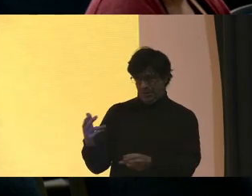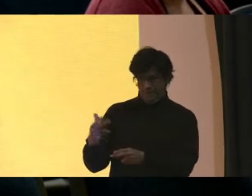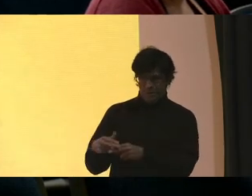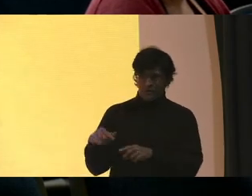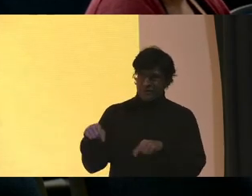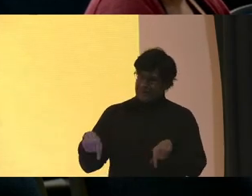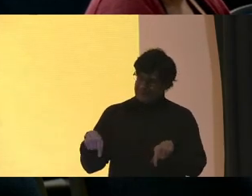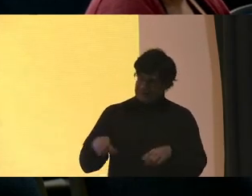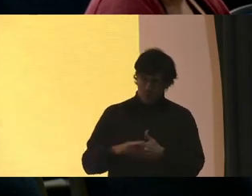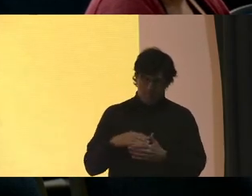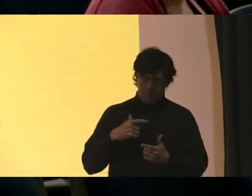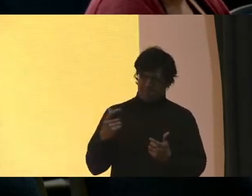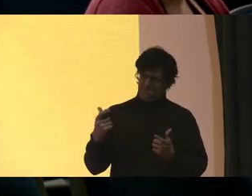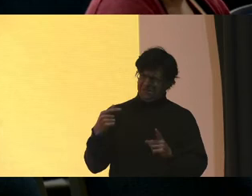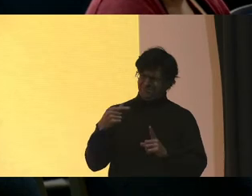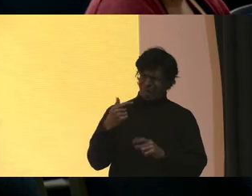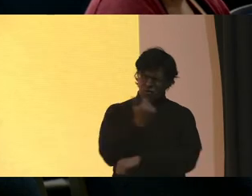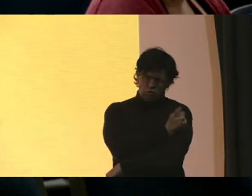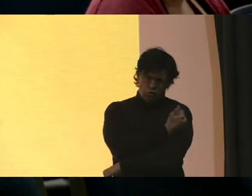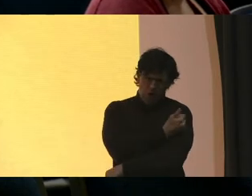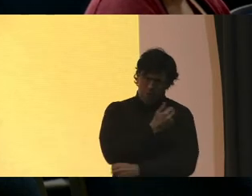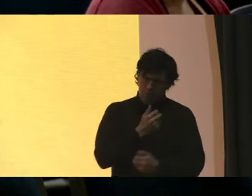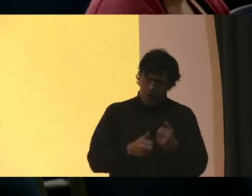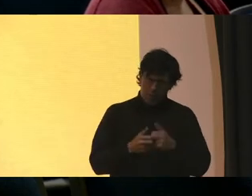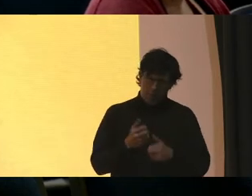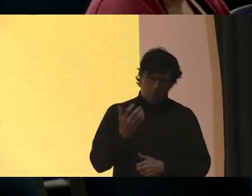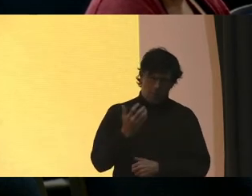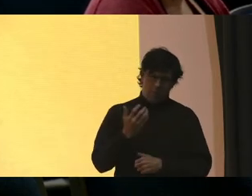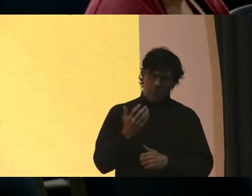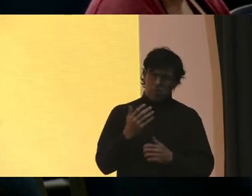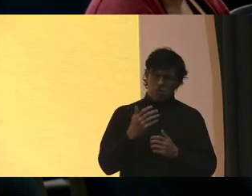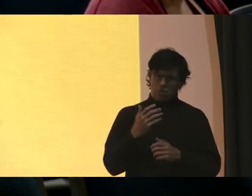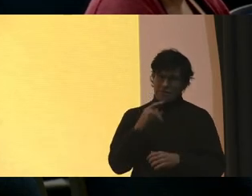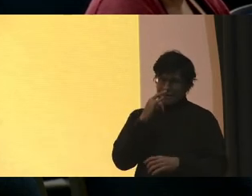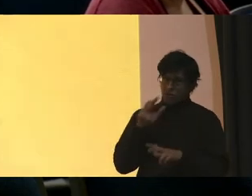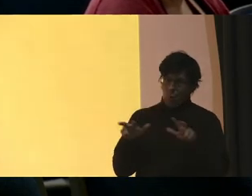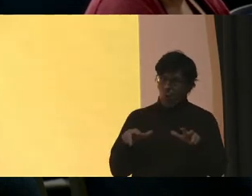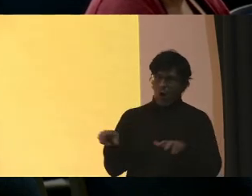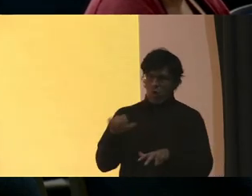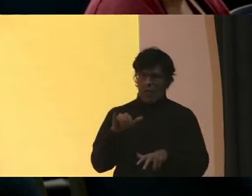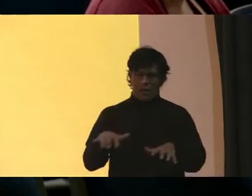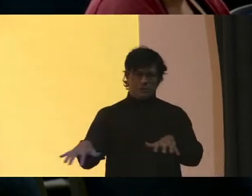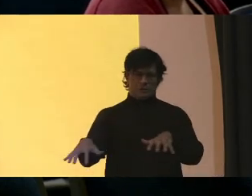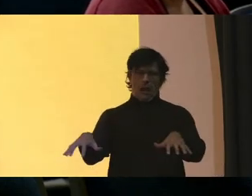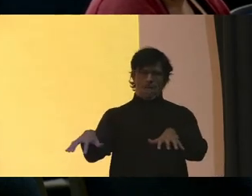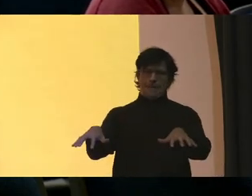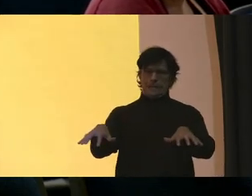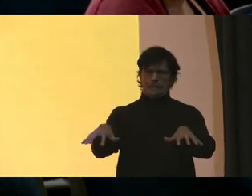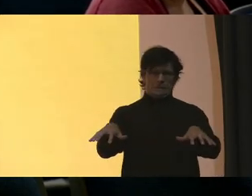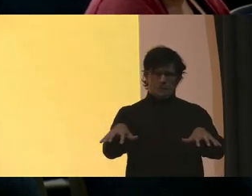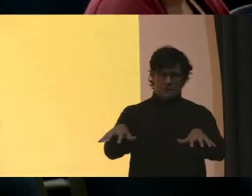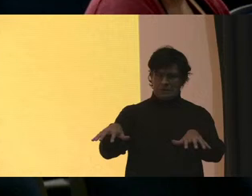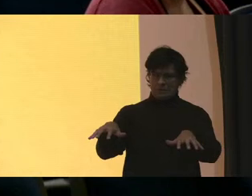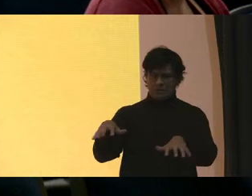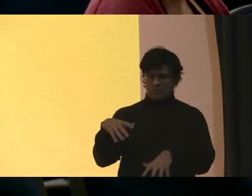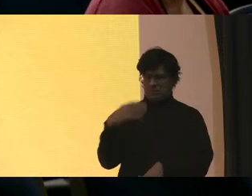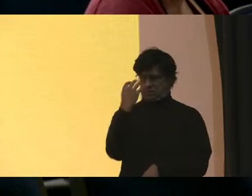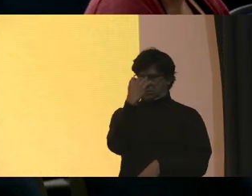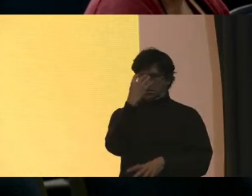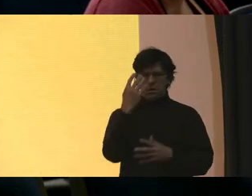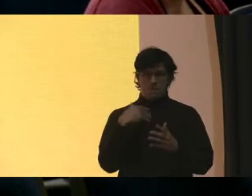this school has a big drug problem The kids are walking around like zombies There are kids here walking like that My son